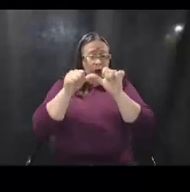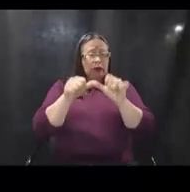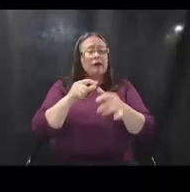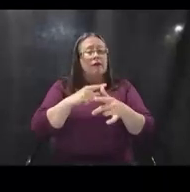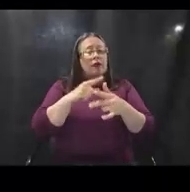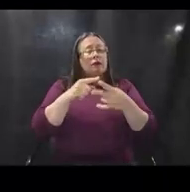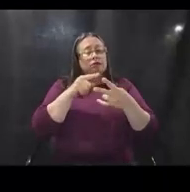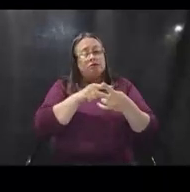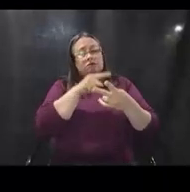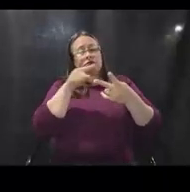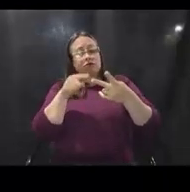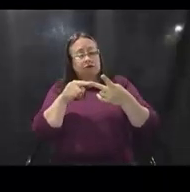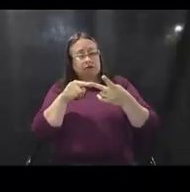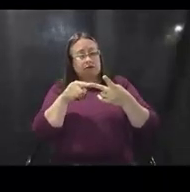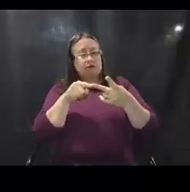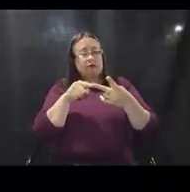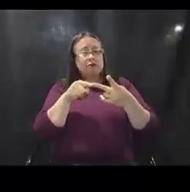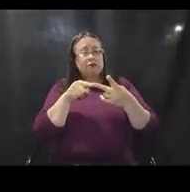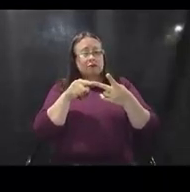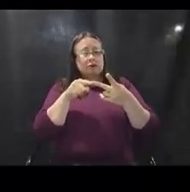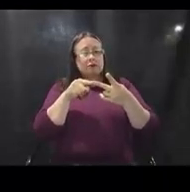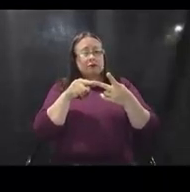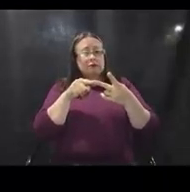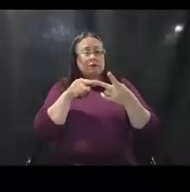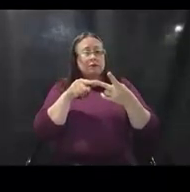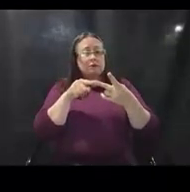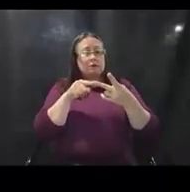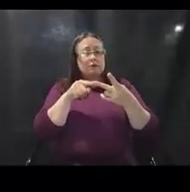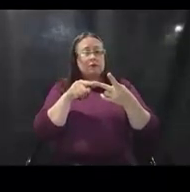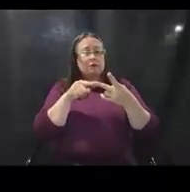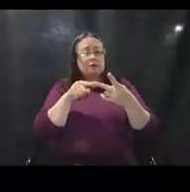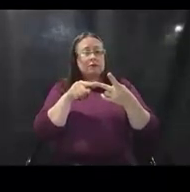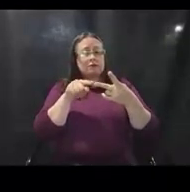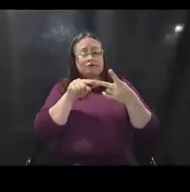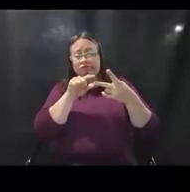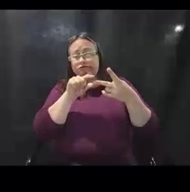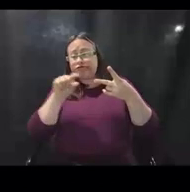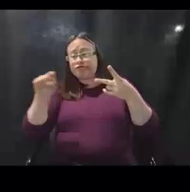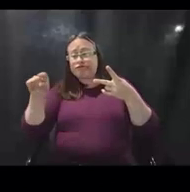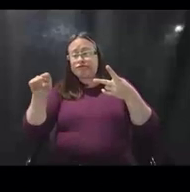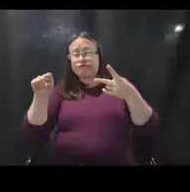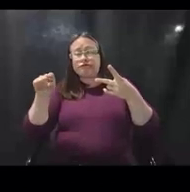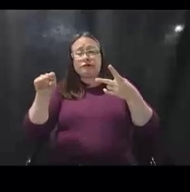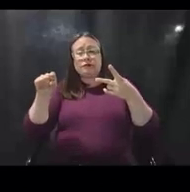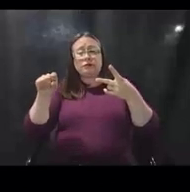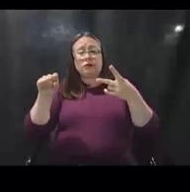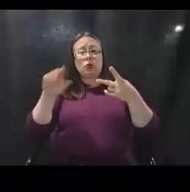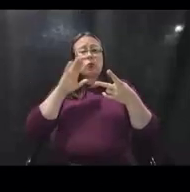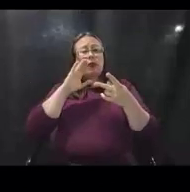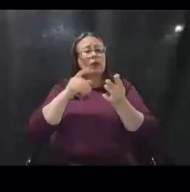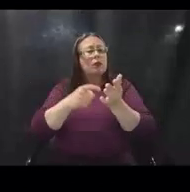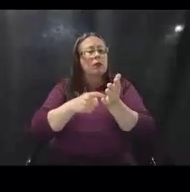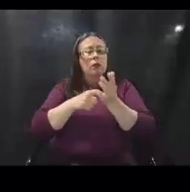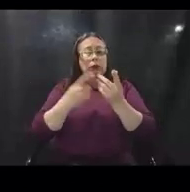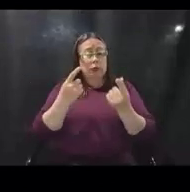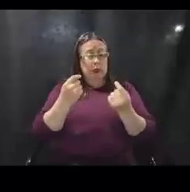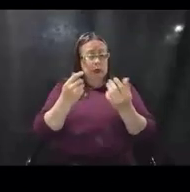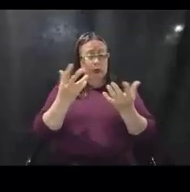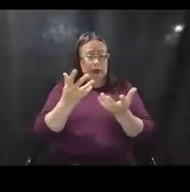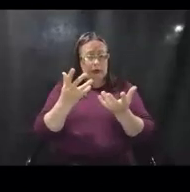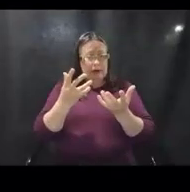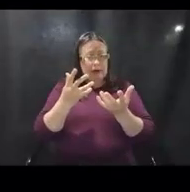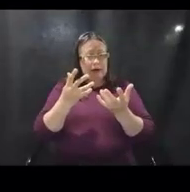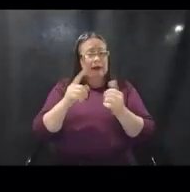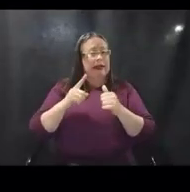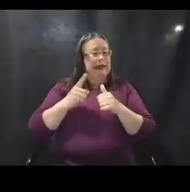come to FEMA for assistance, then you are required to have